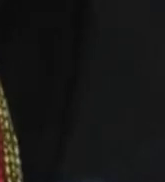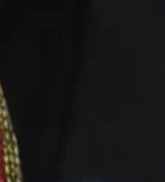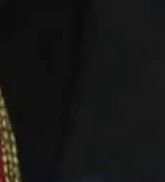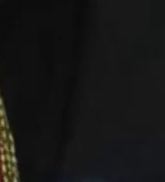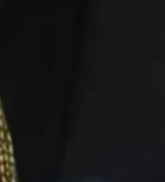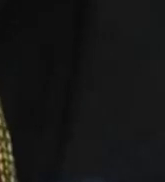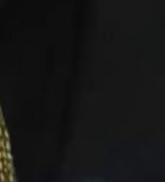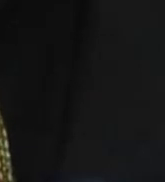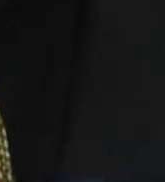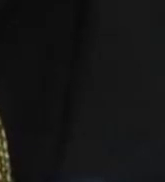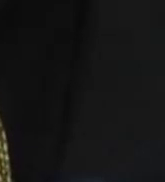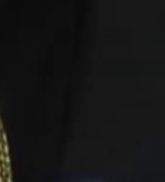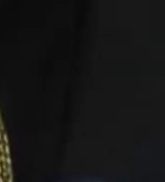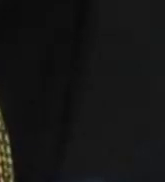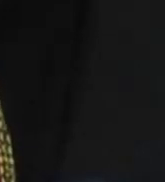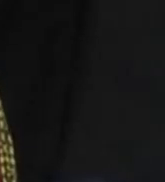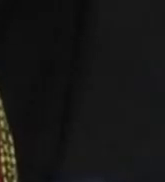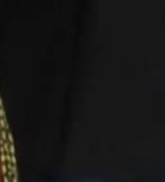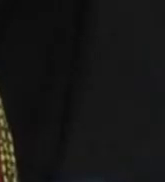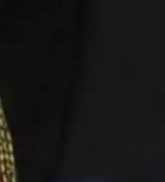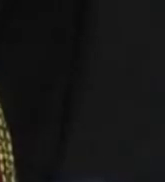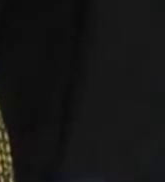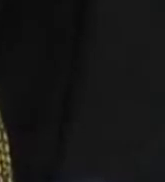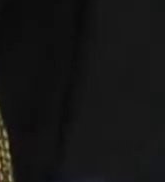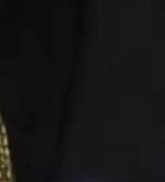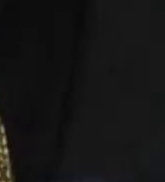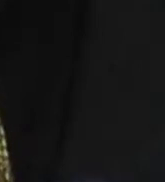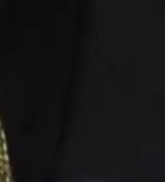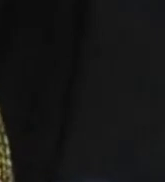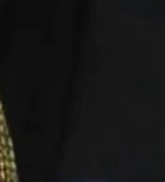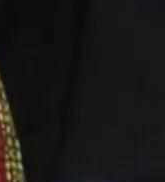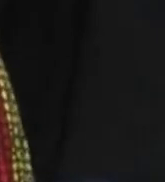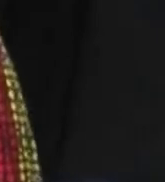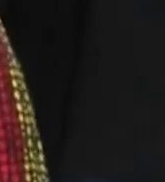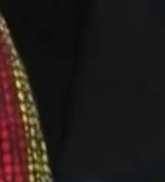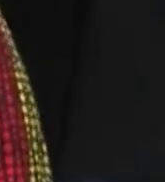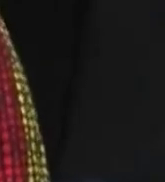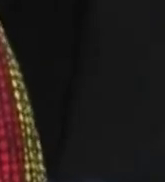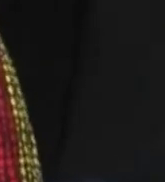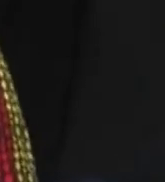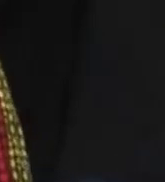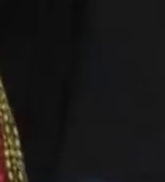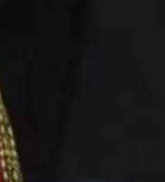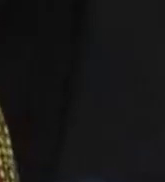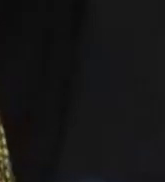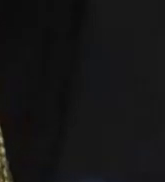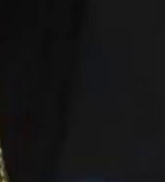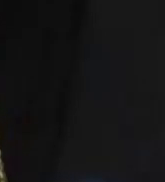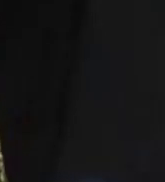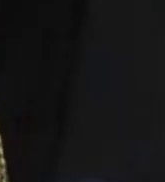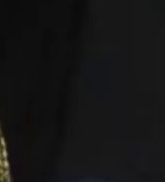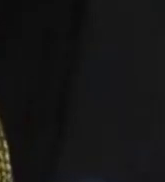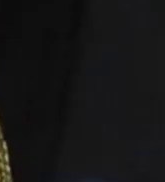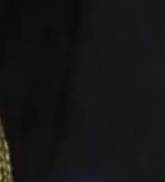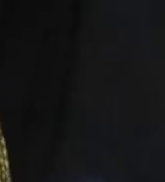rejected. Sir, if you and your vice are elected into office, what will you do to address, to ensure that that